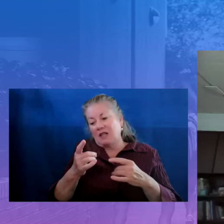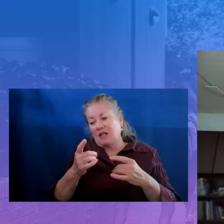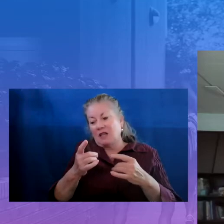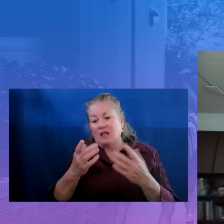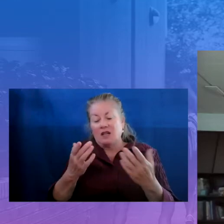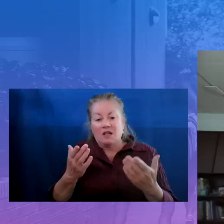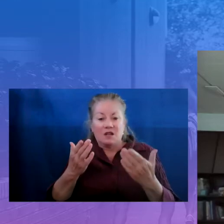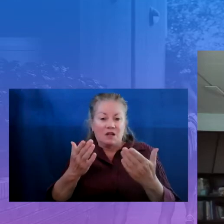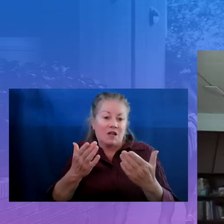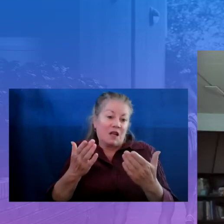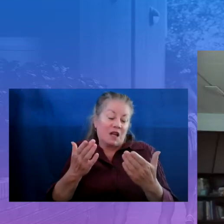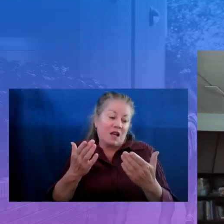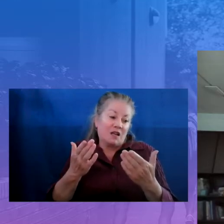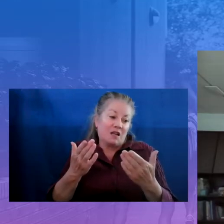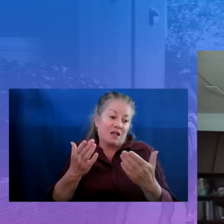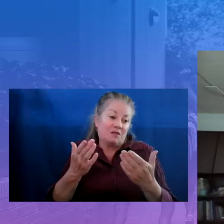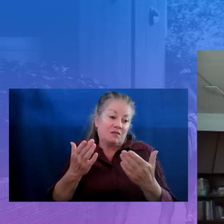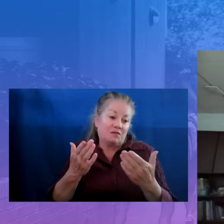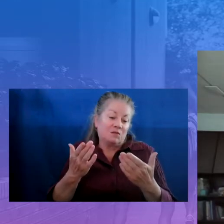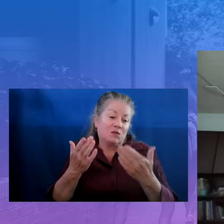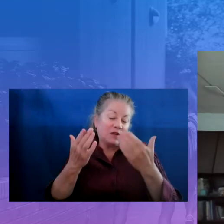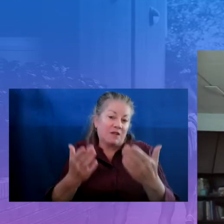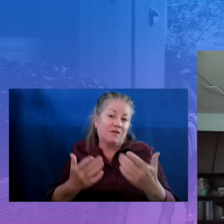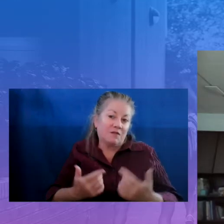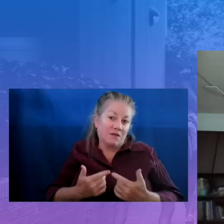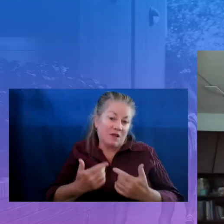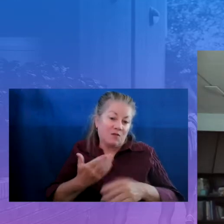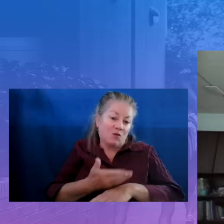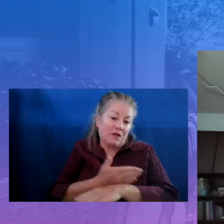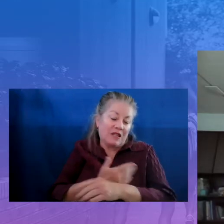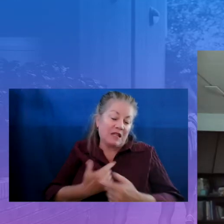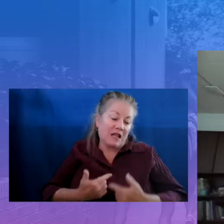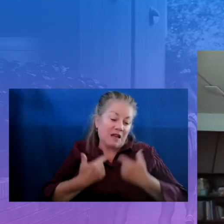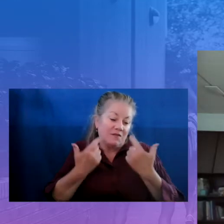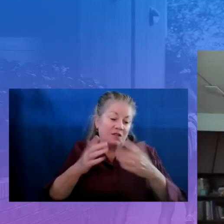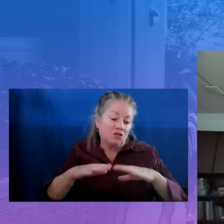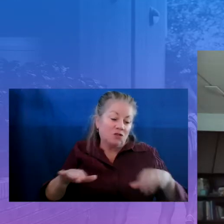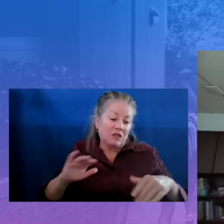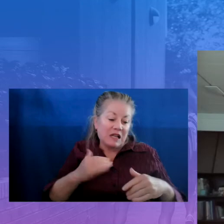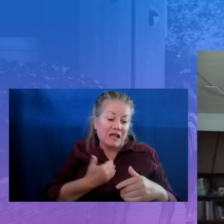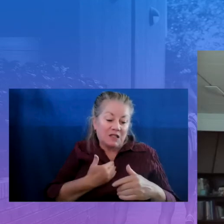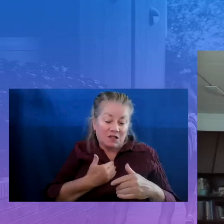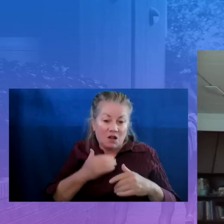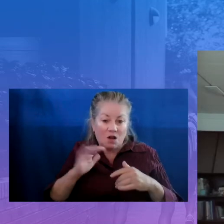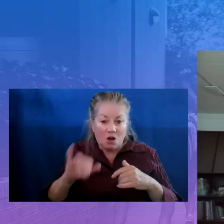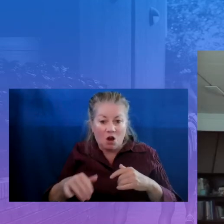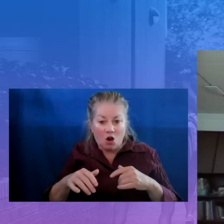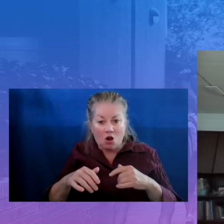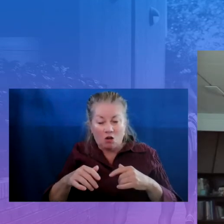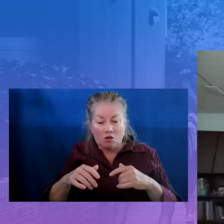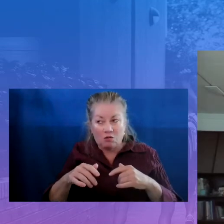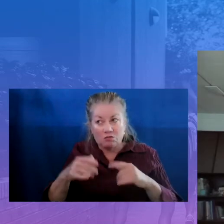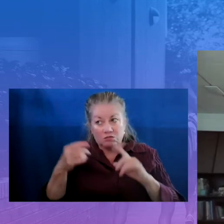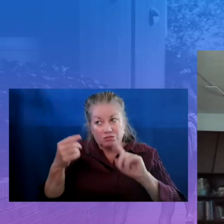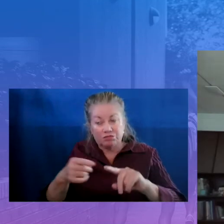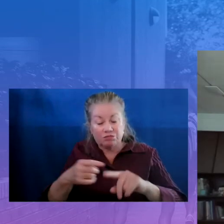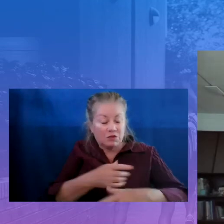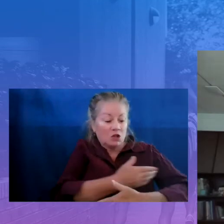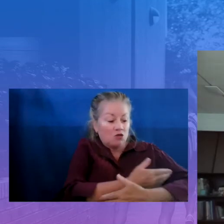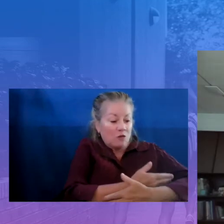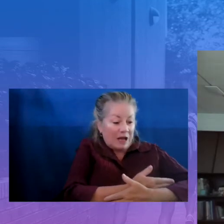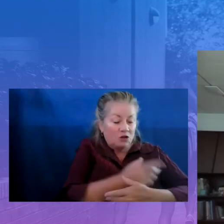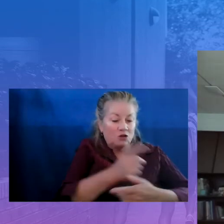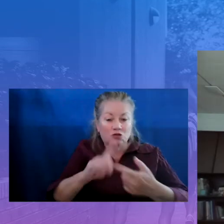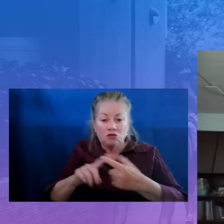children and that is truly our commitment here in Stanford from cradle to career and so it's wonderful to partner